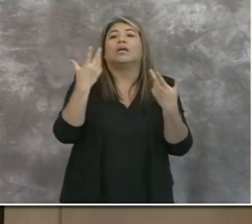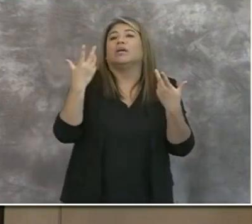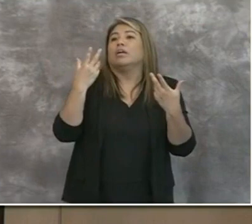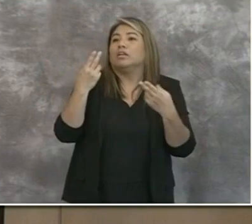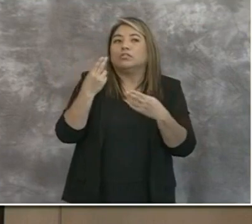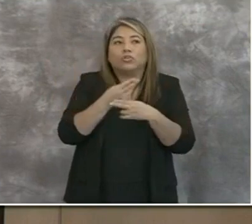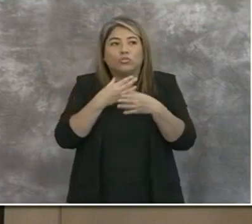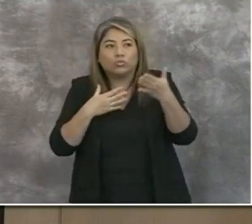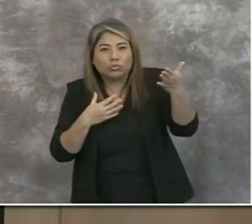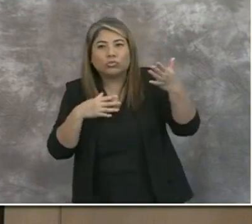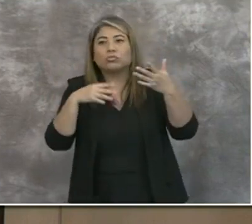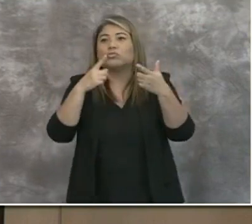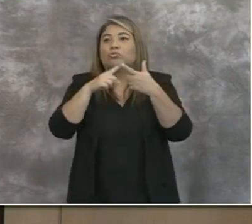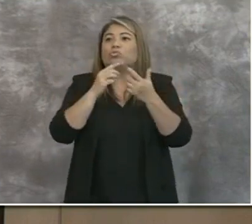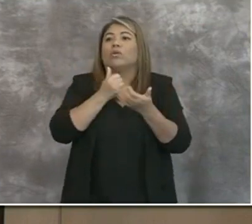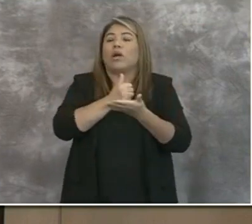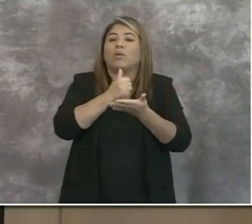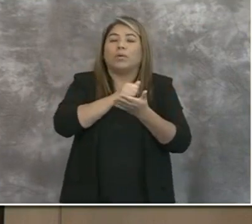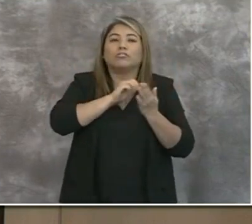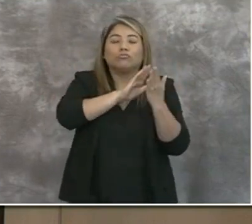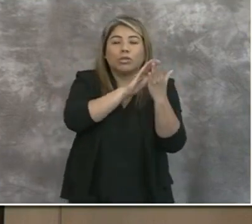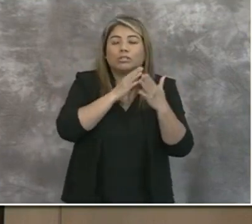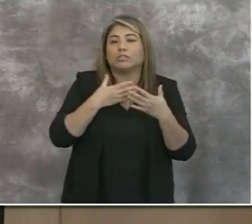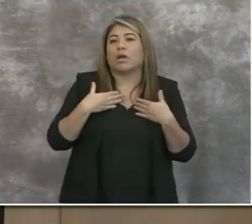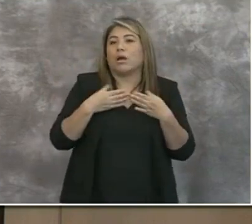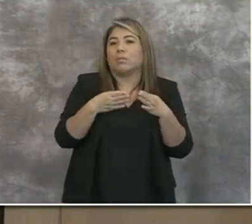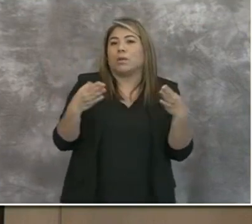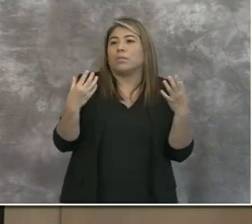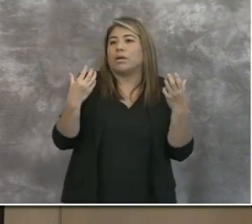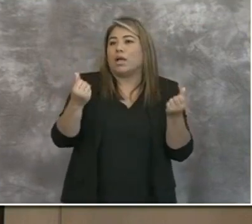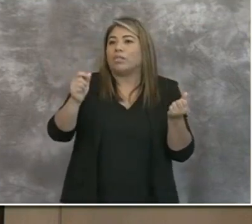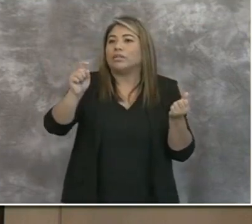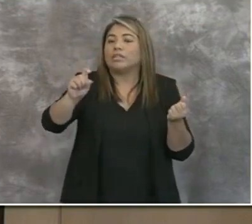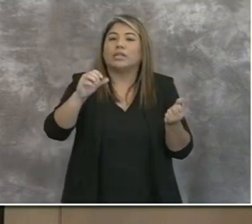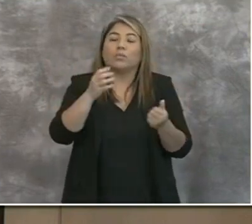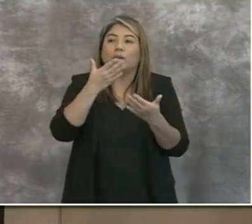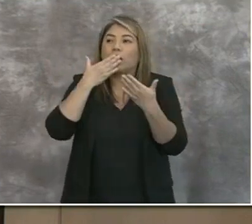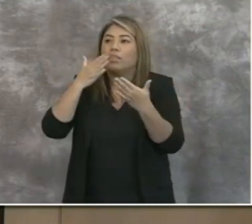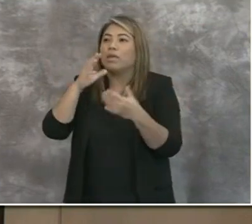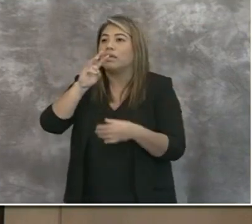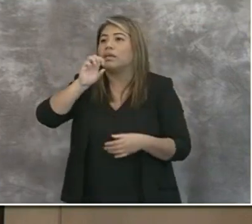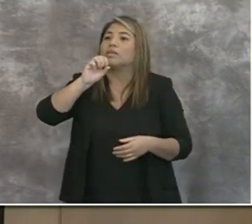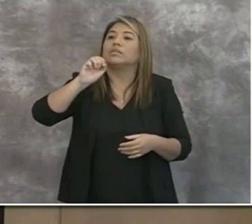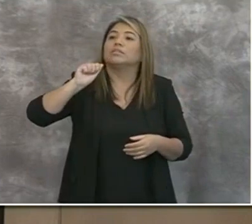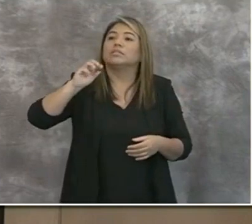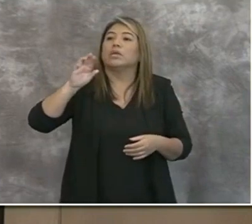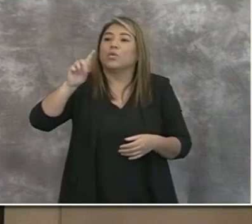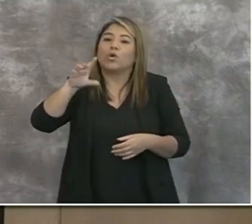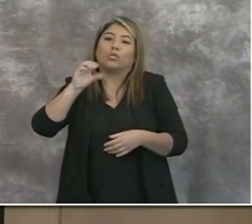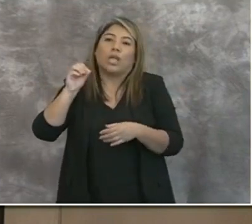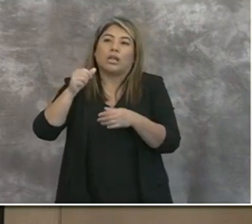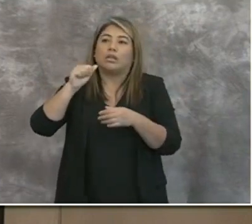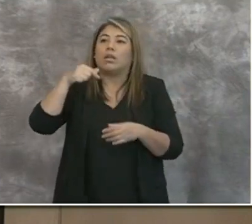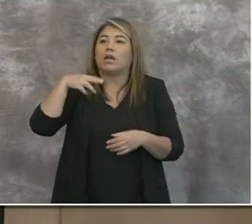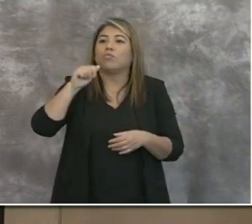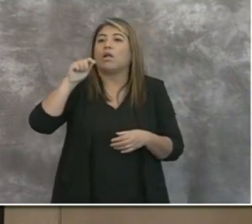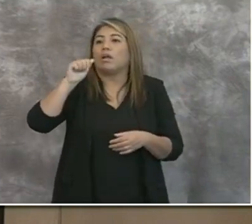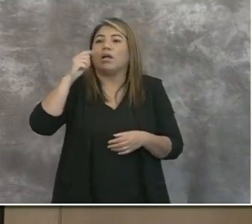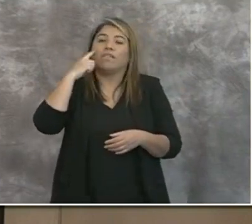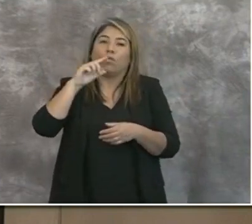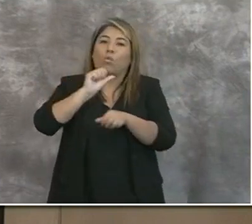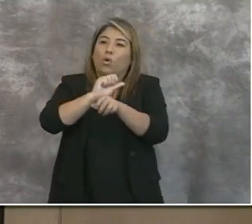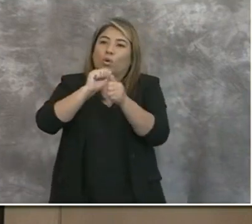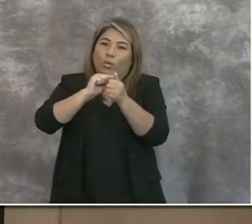facility to help address our public health needs. And I want to thank SeaWorld and Aquatica for working with the county on this effort.